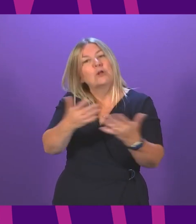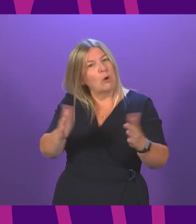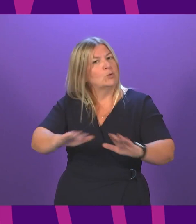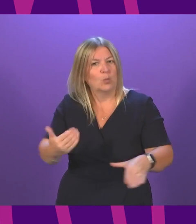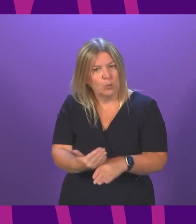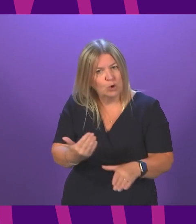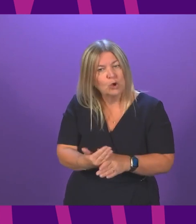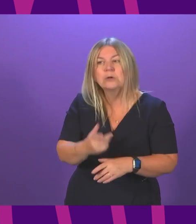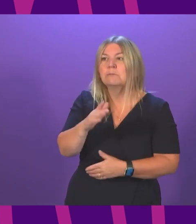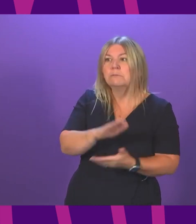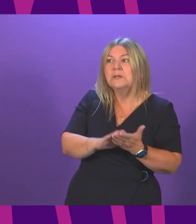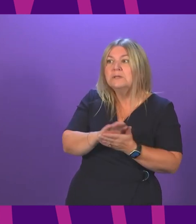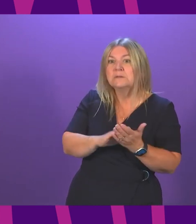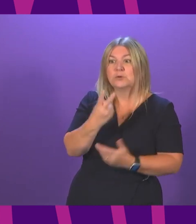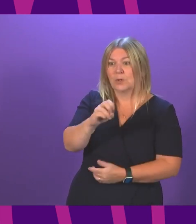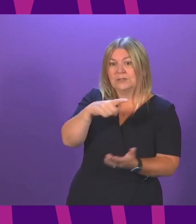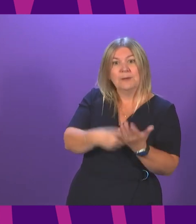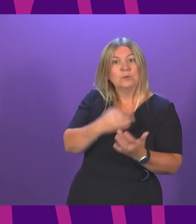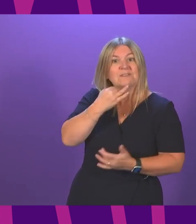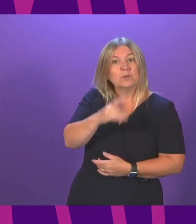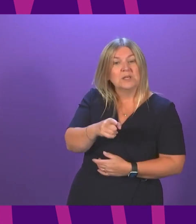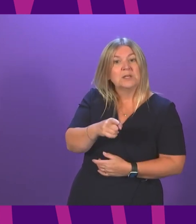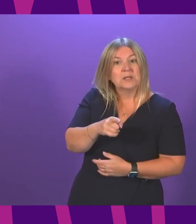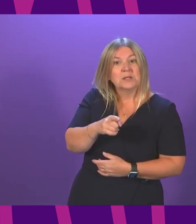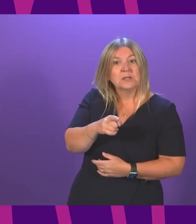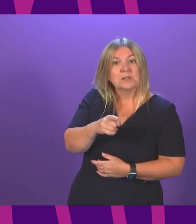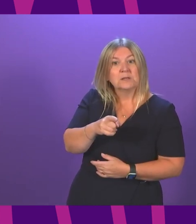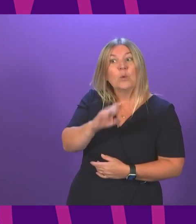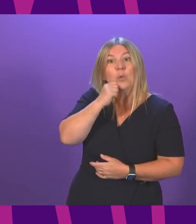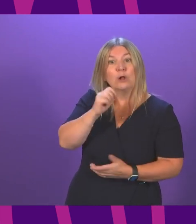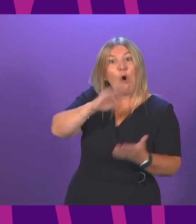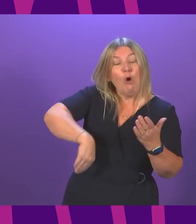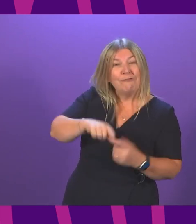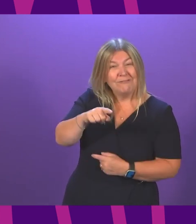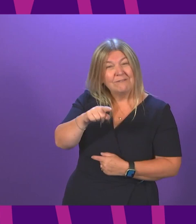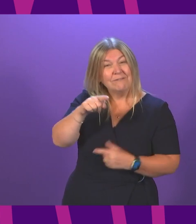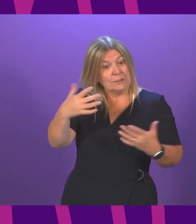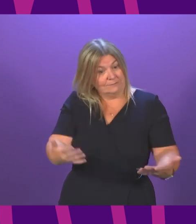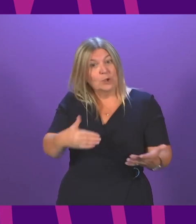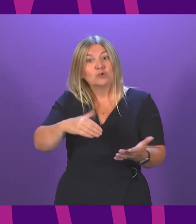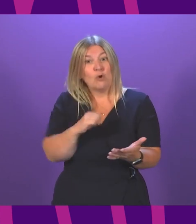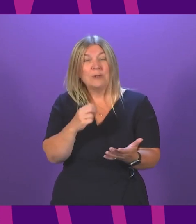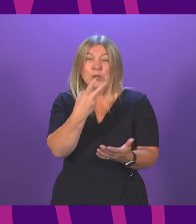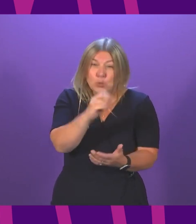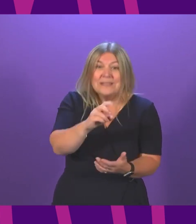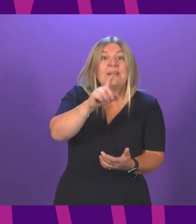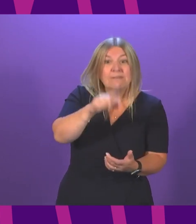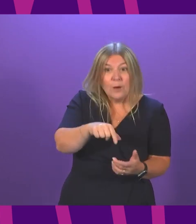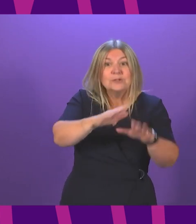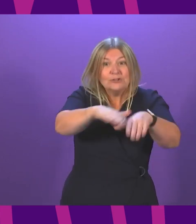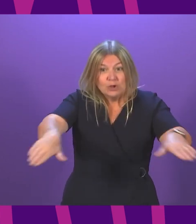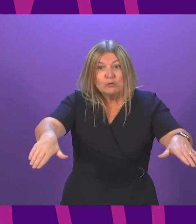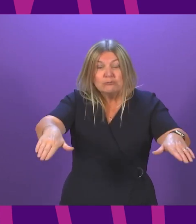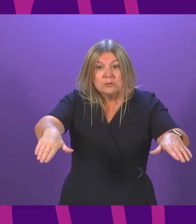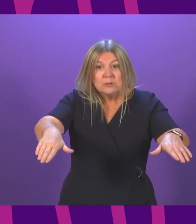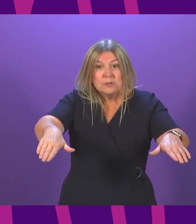this £20 a week taken away. As I said a moment ago, in Scotland alone that's 20,000 children pushed into poverty.